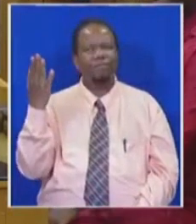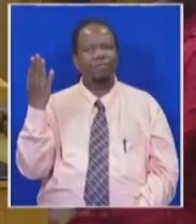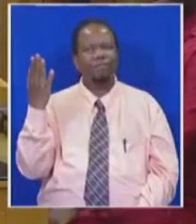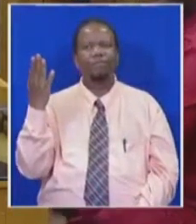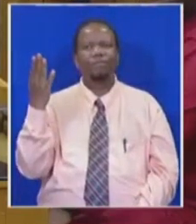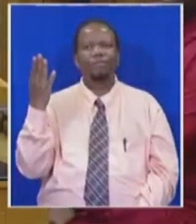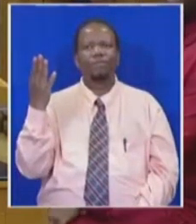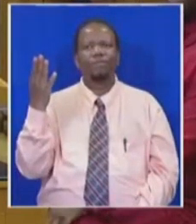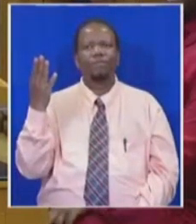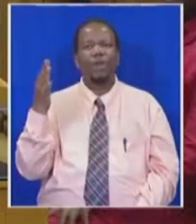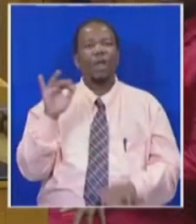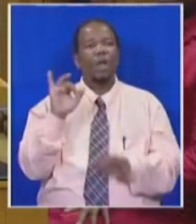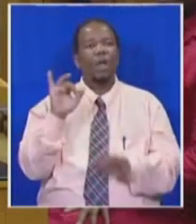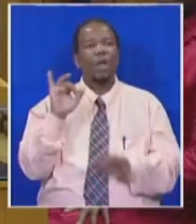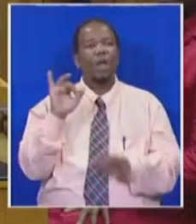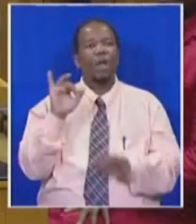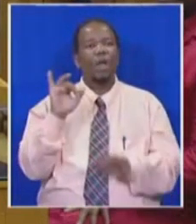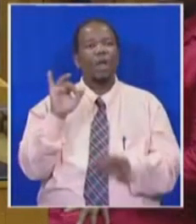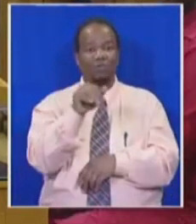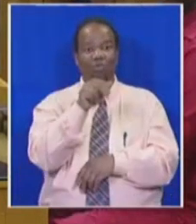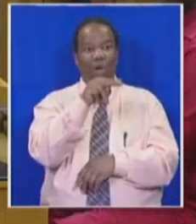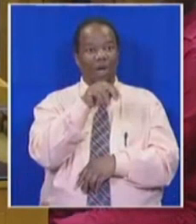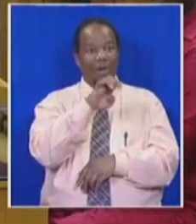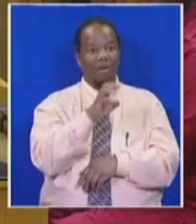There is no Zohane here. There is, Honourable.